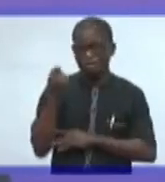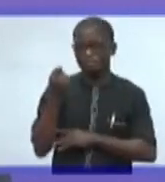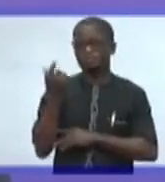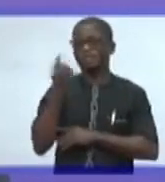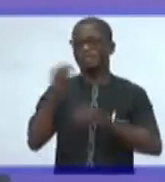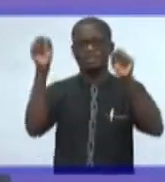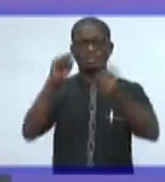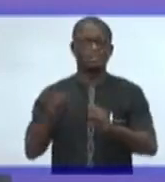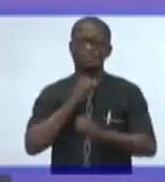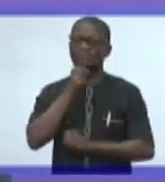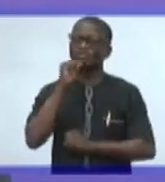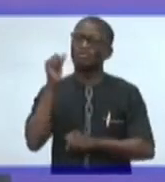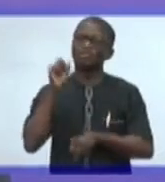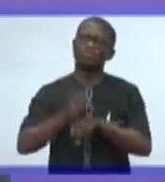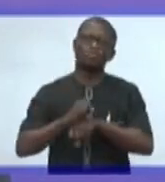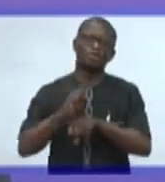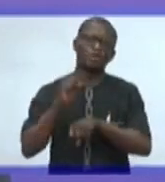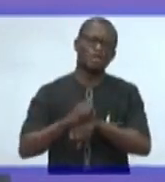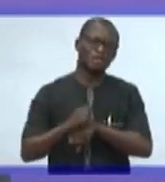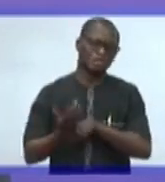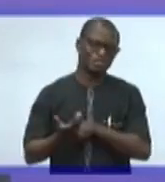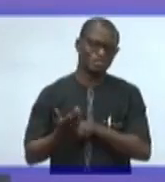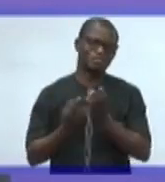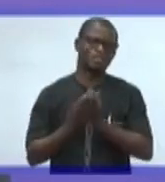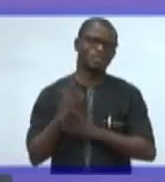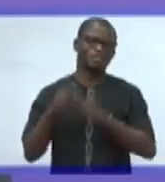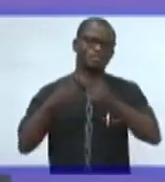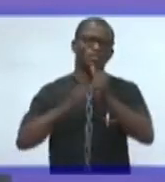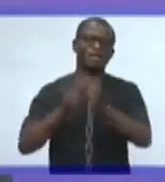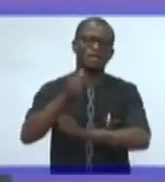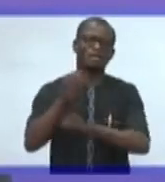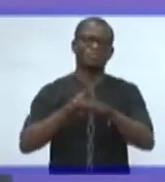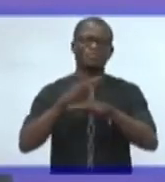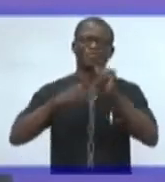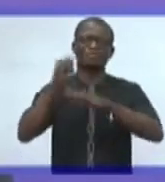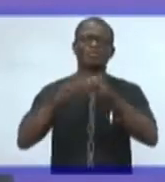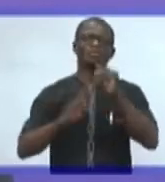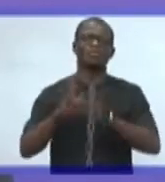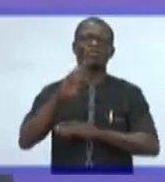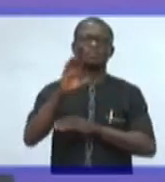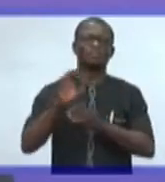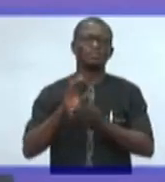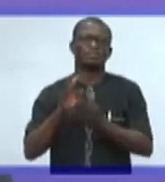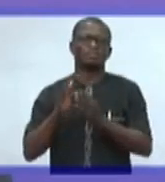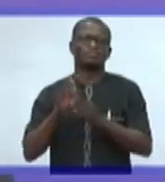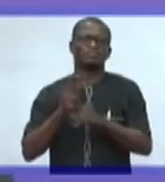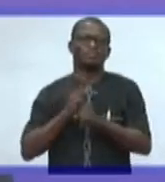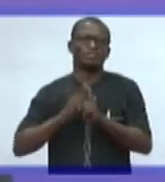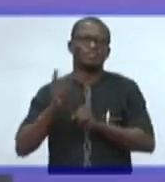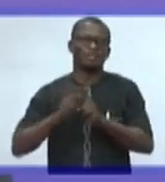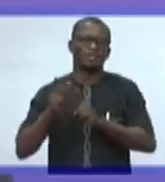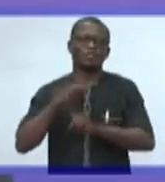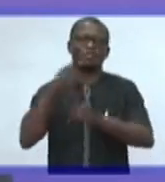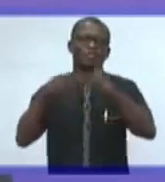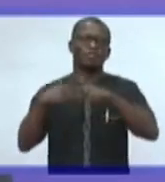system is not working. Right. Go ahead. Build up a career. When things are okay back in Nigeria,